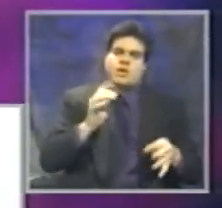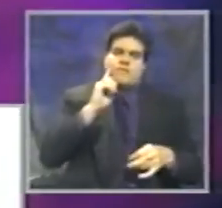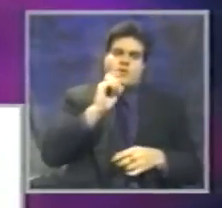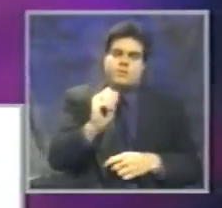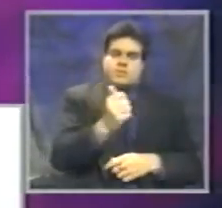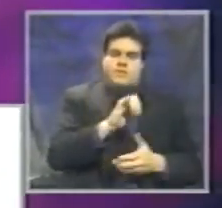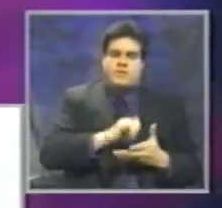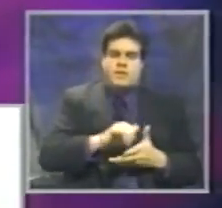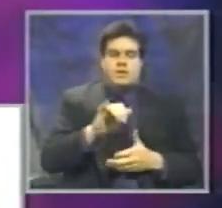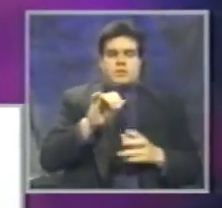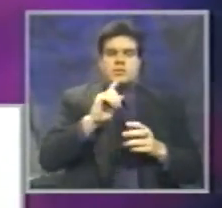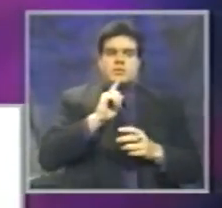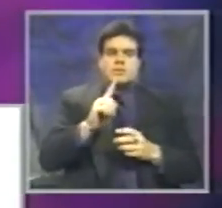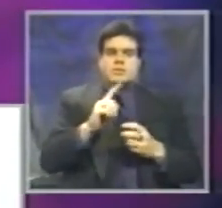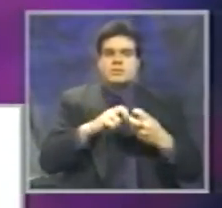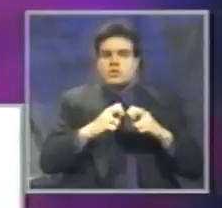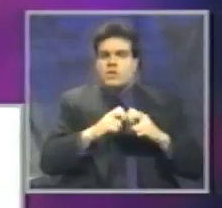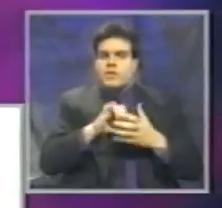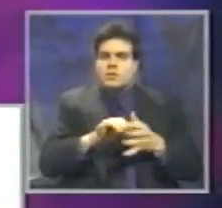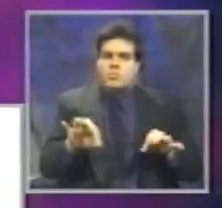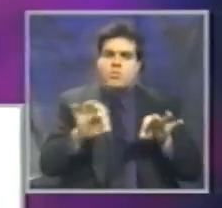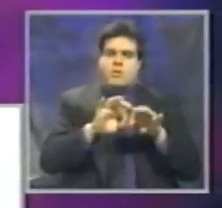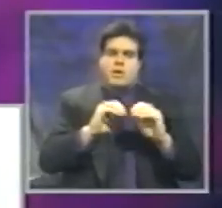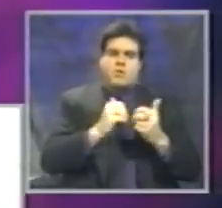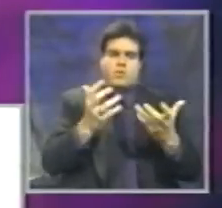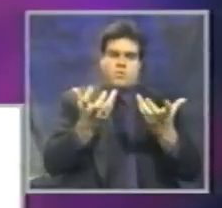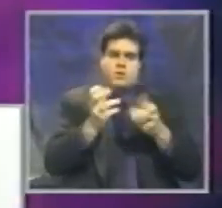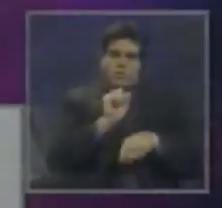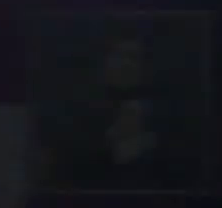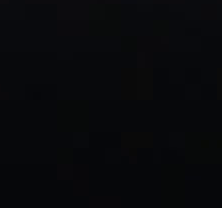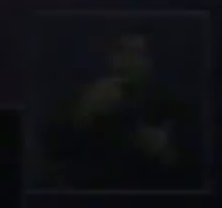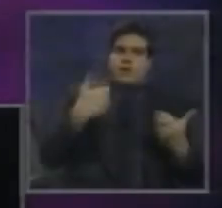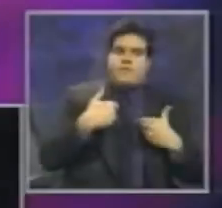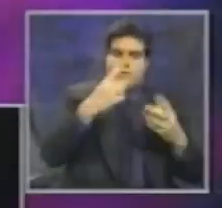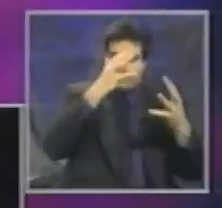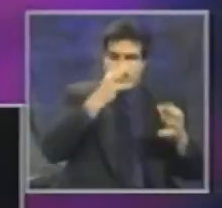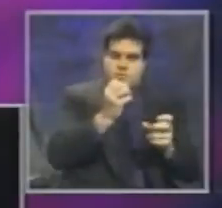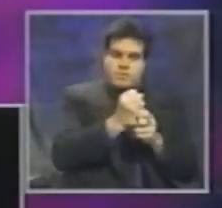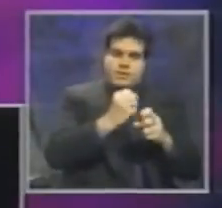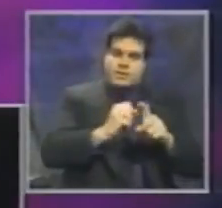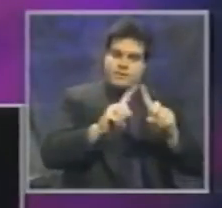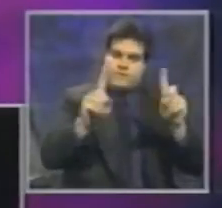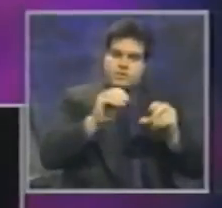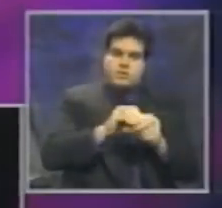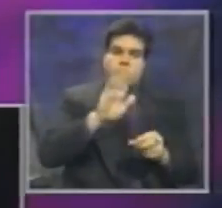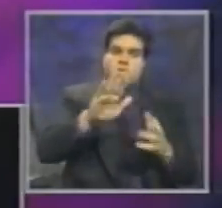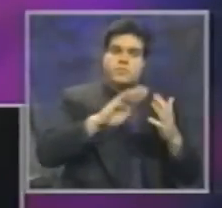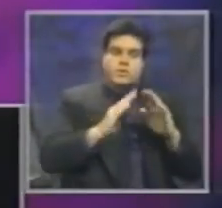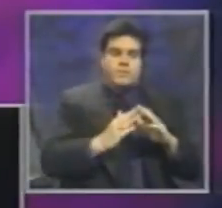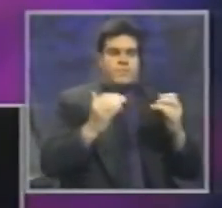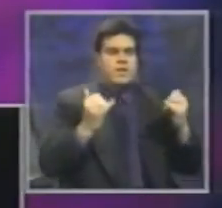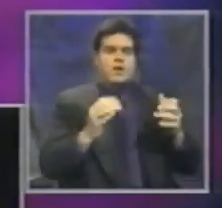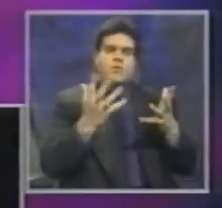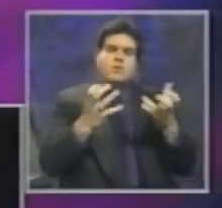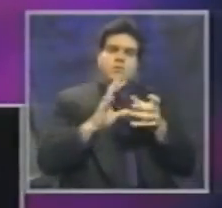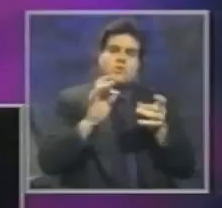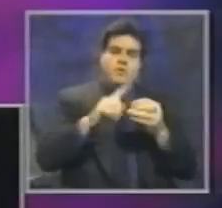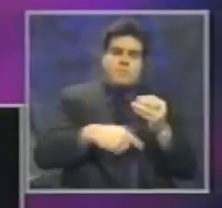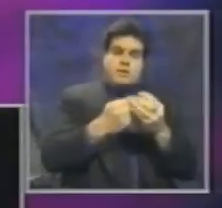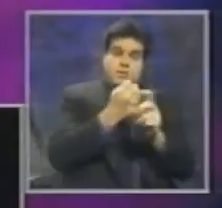This is an issue that's important. And this is how we want to work together to make it happen. And now let me talk about the Safe Communities program.